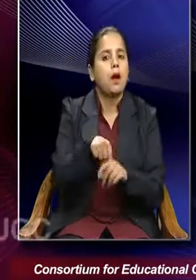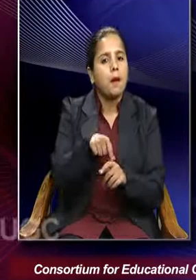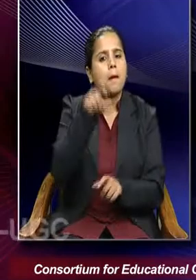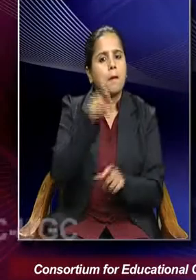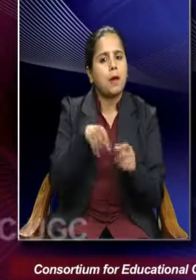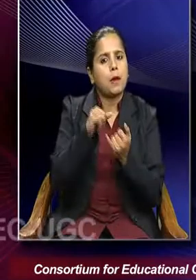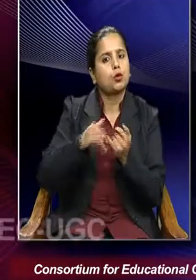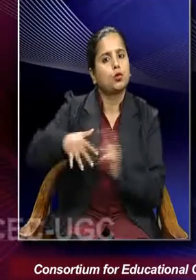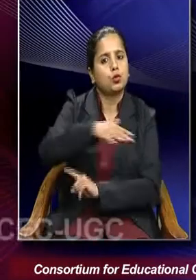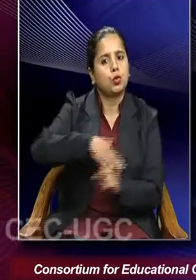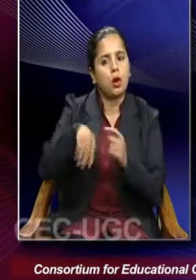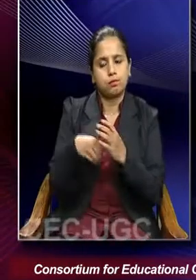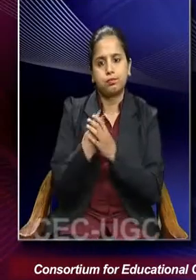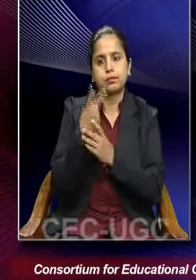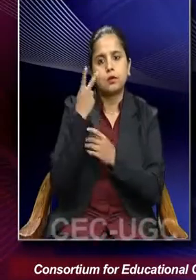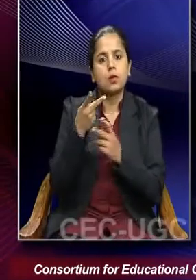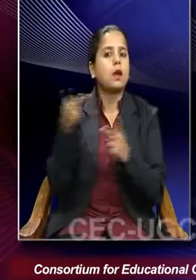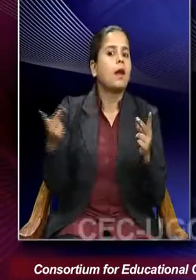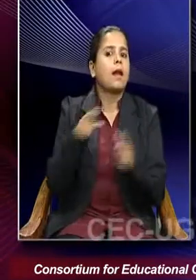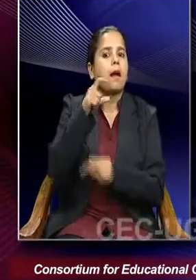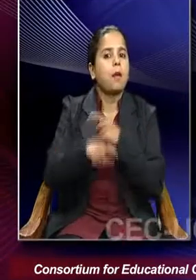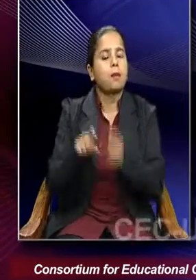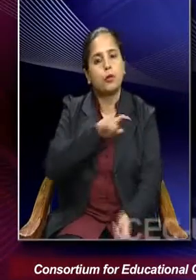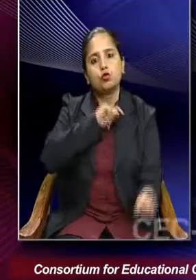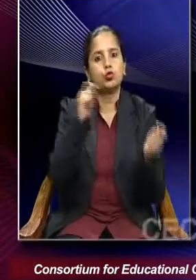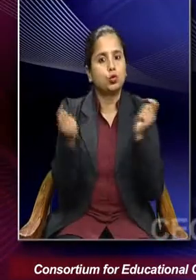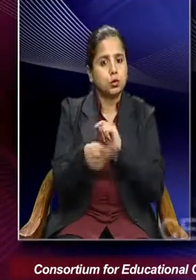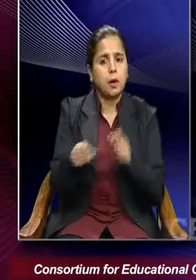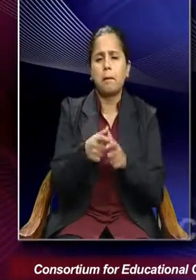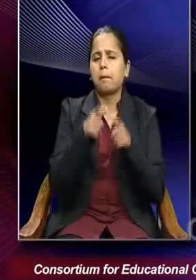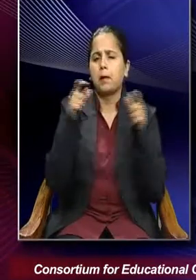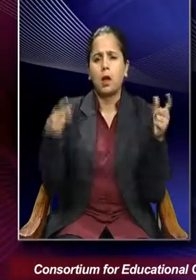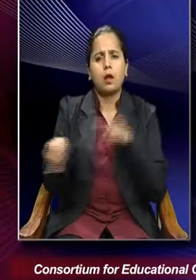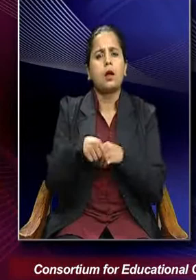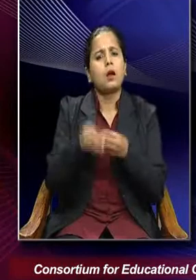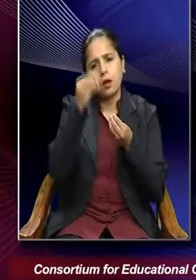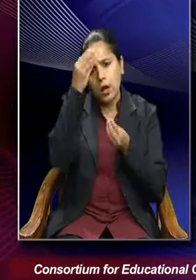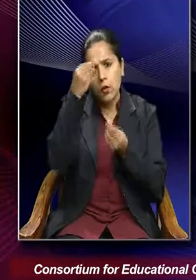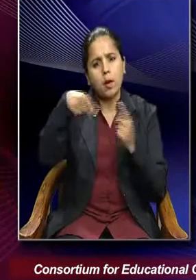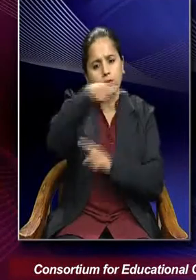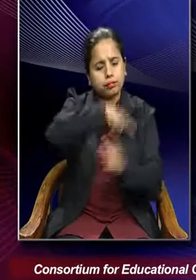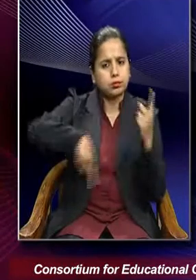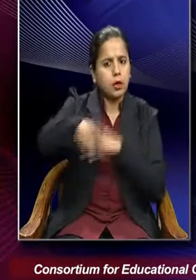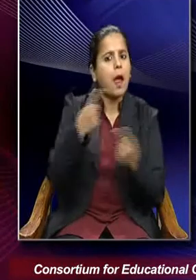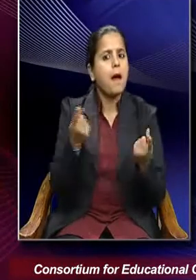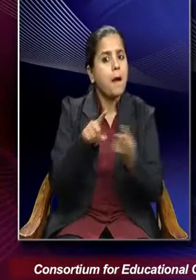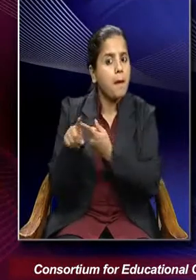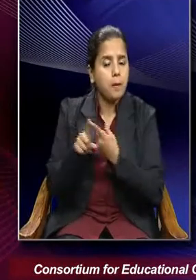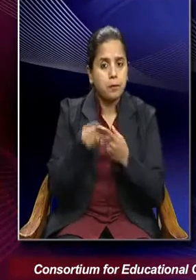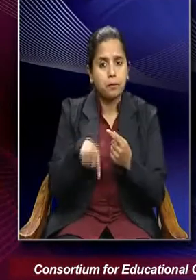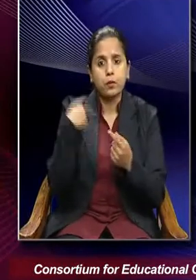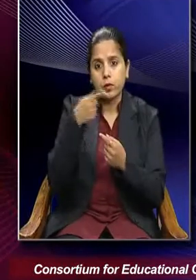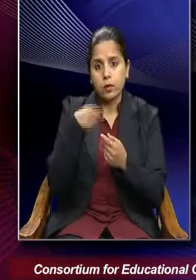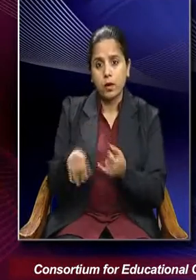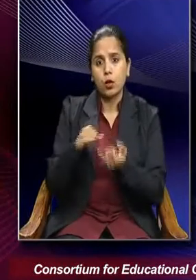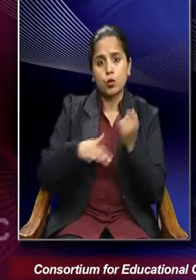emerged at the time of industrial revolution. Large-scale transformation was happening. So sociologists wanted